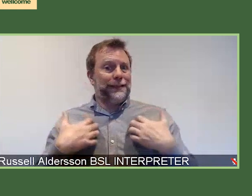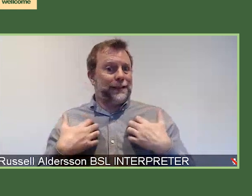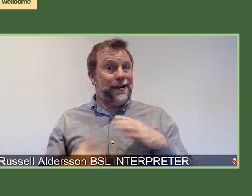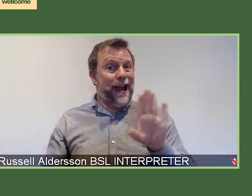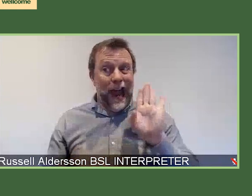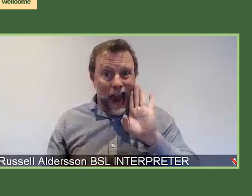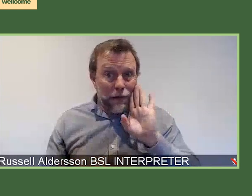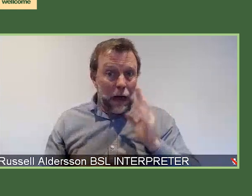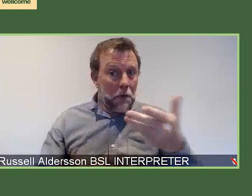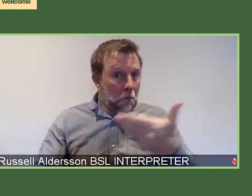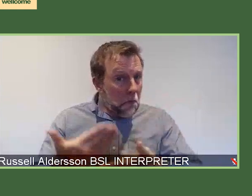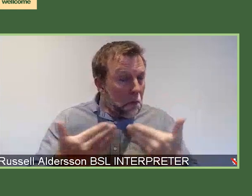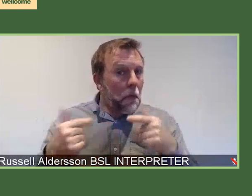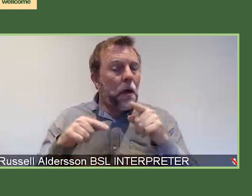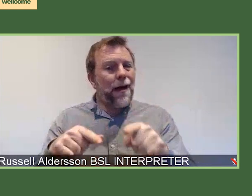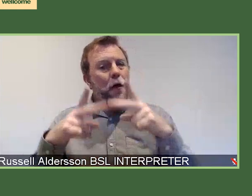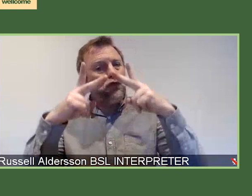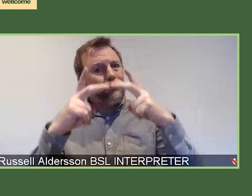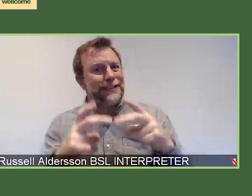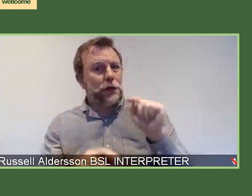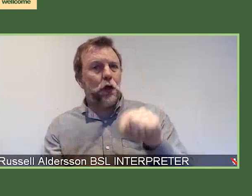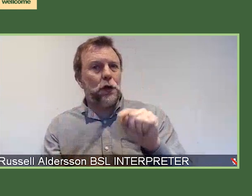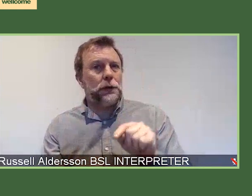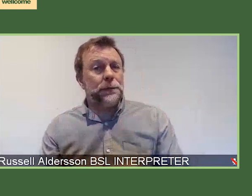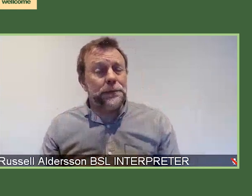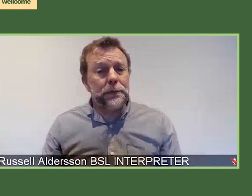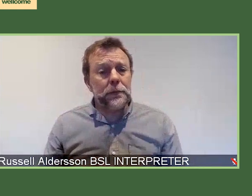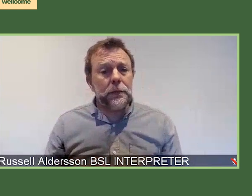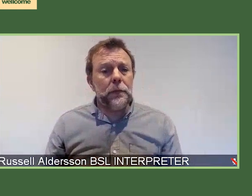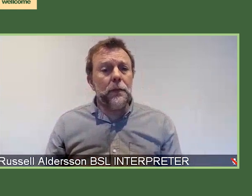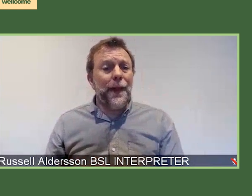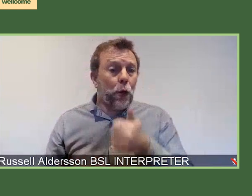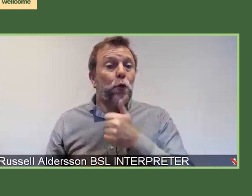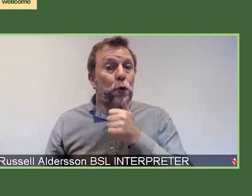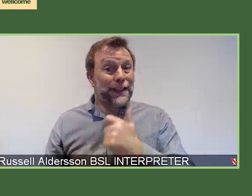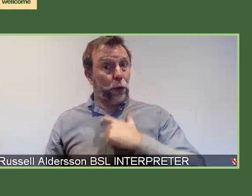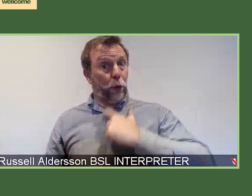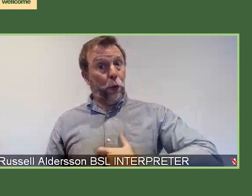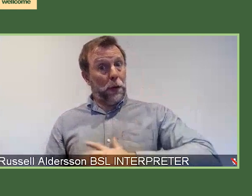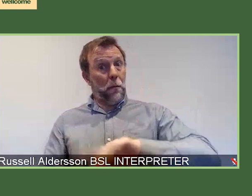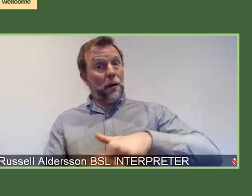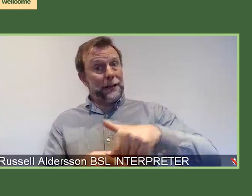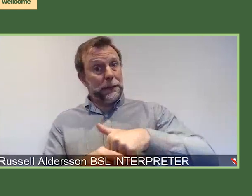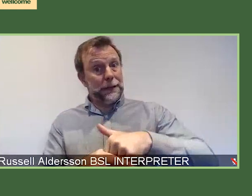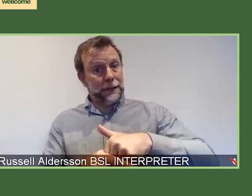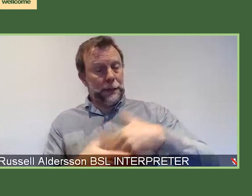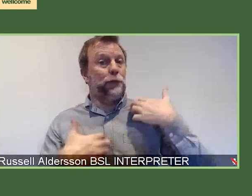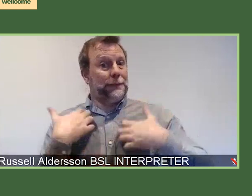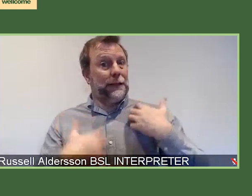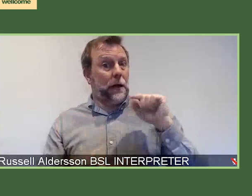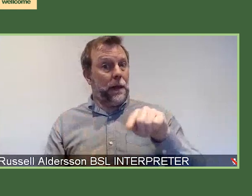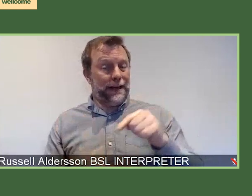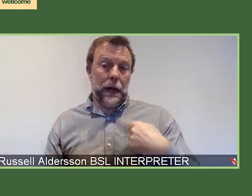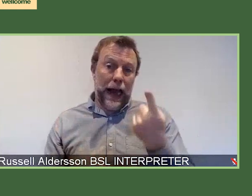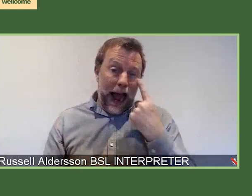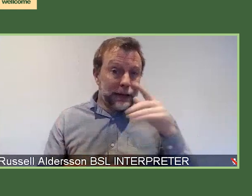is research which potentially uses human participants, such as in an experimental medicine.